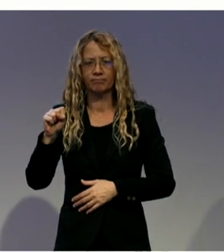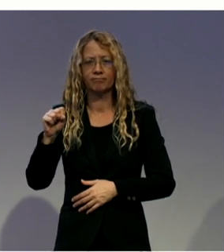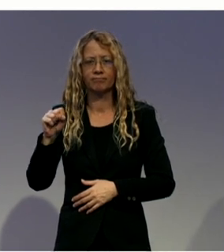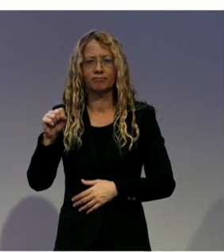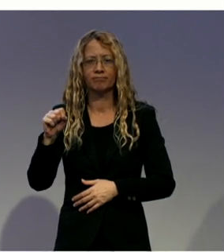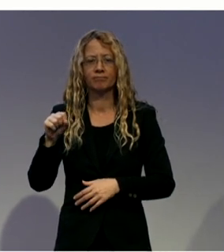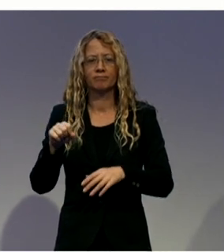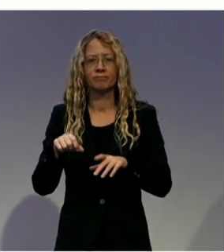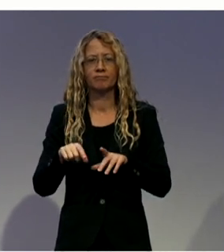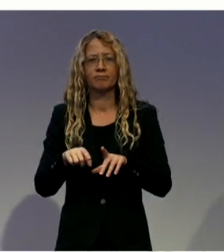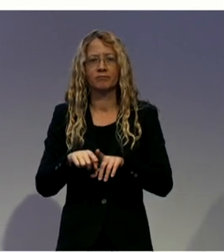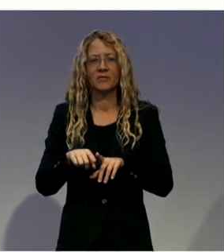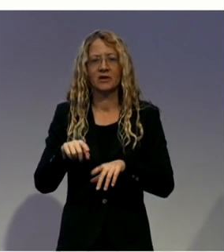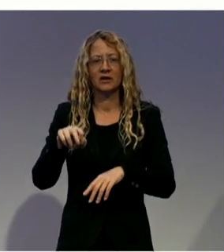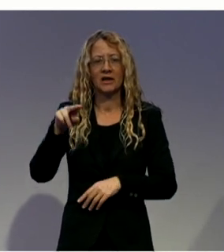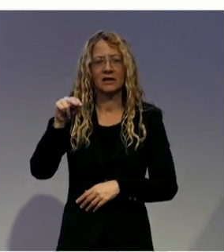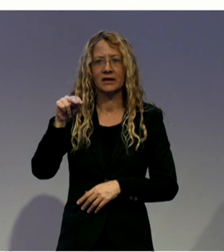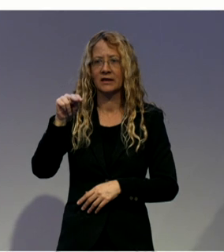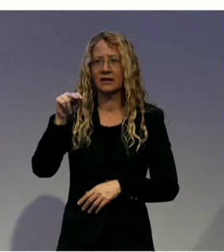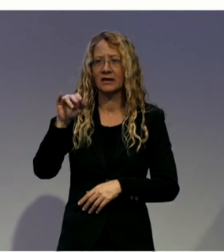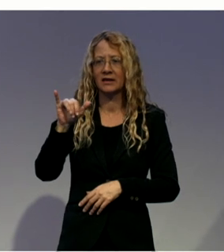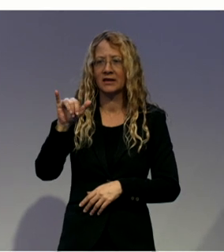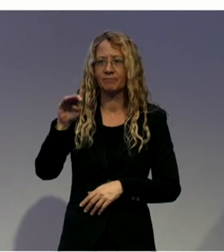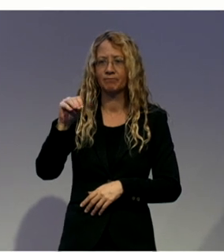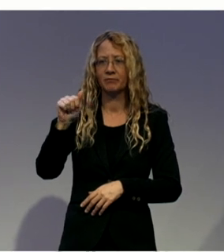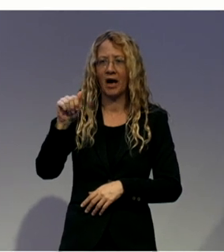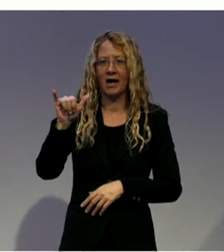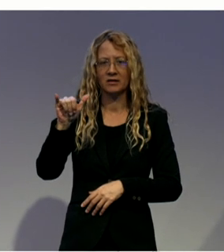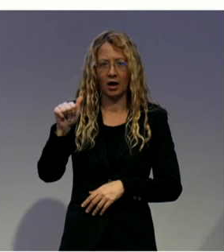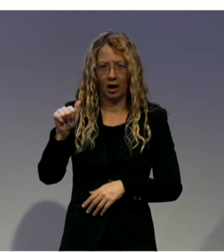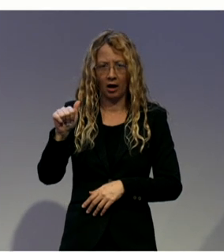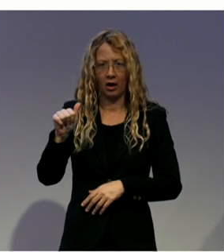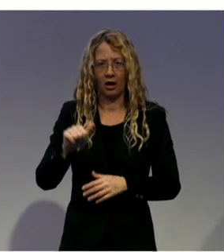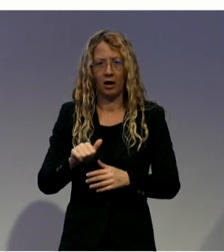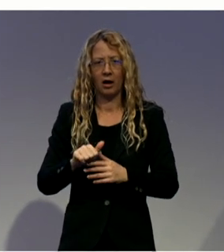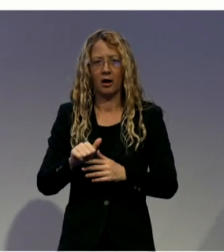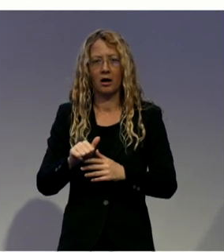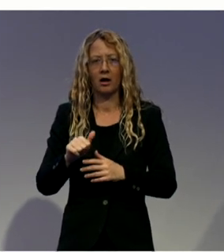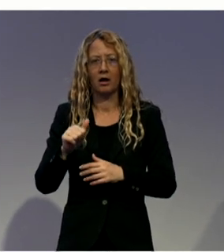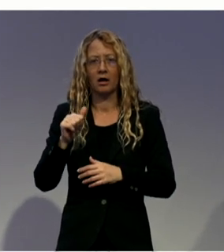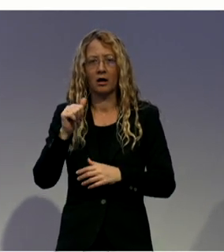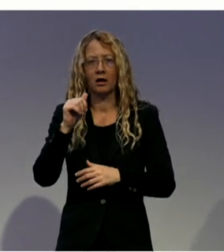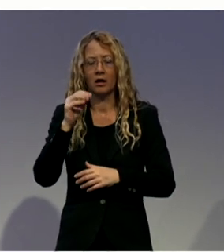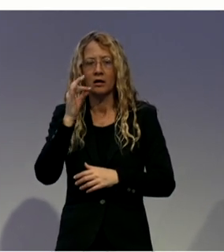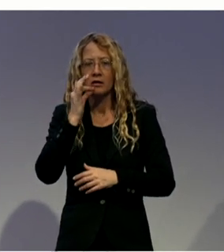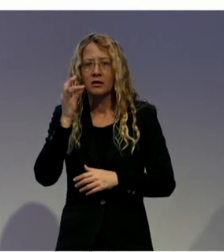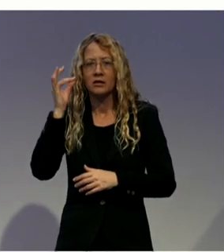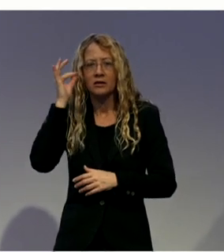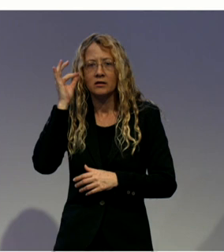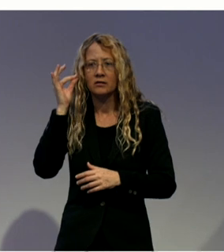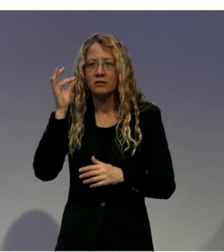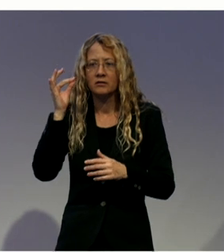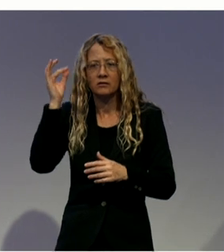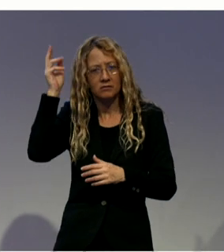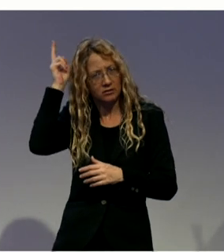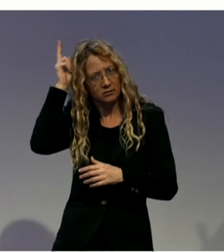indigenous registered disability plan navigator with the British Columbia Aboriginal Network